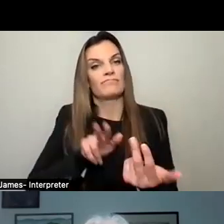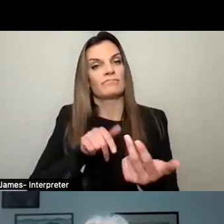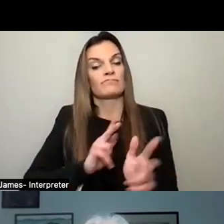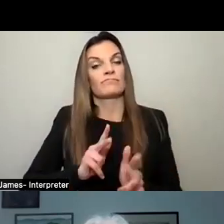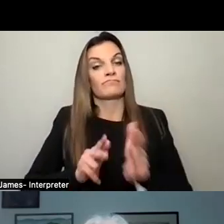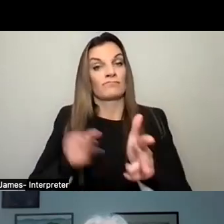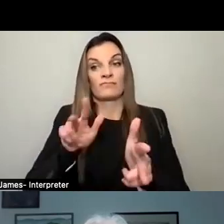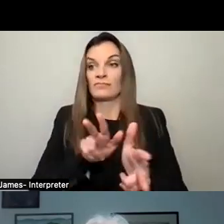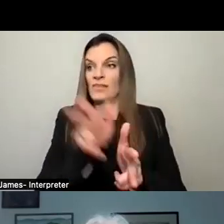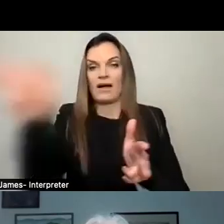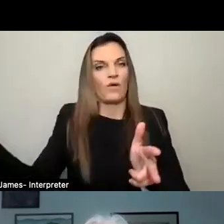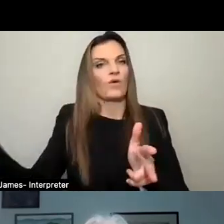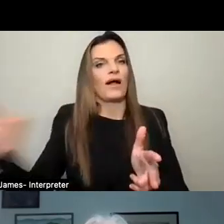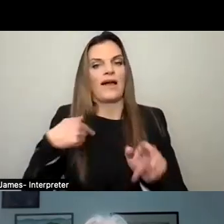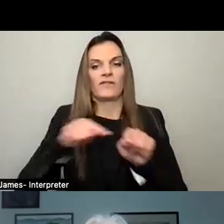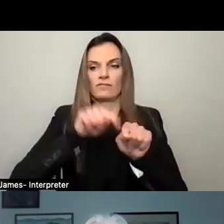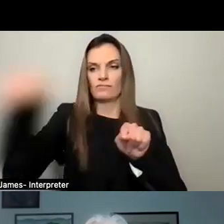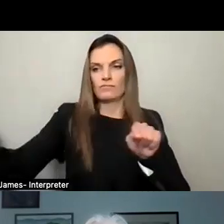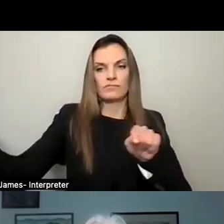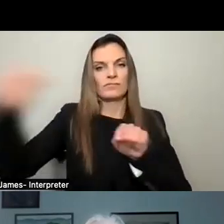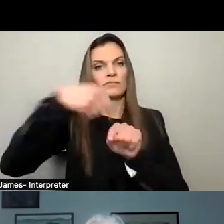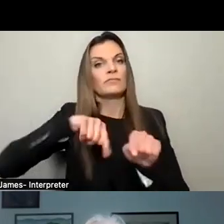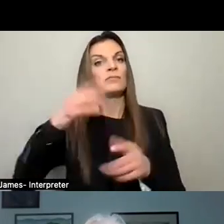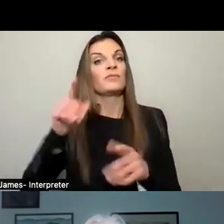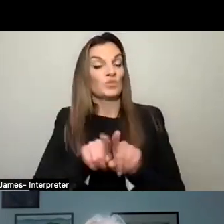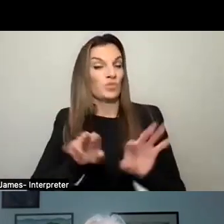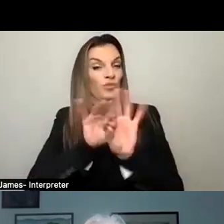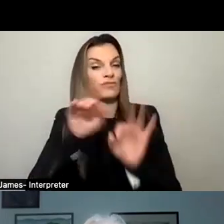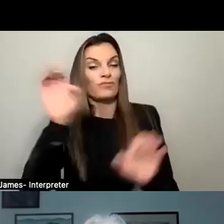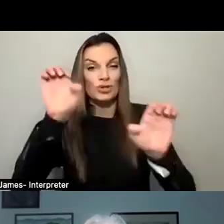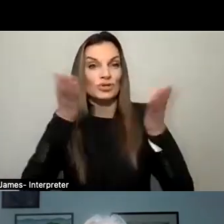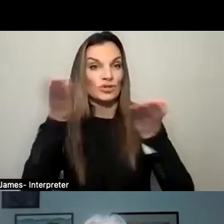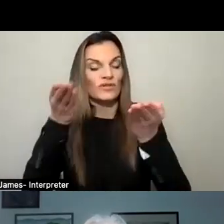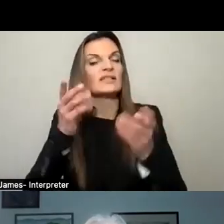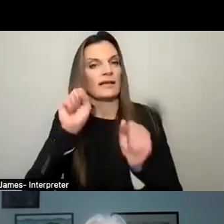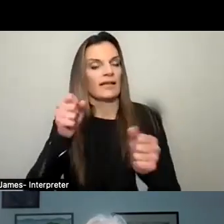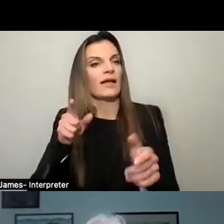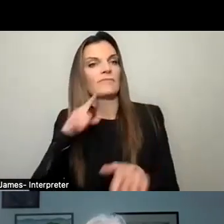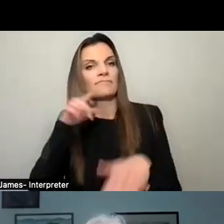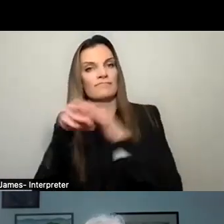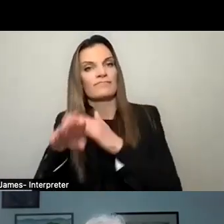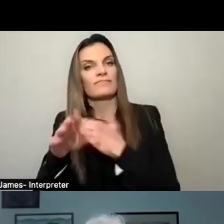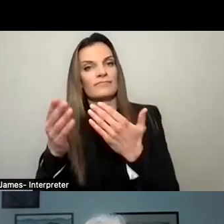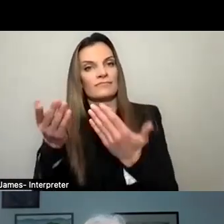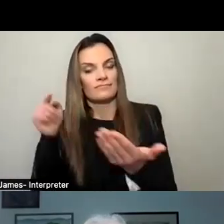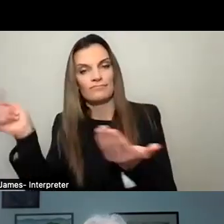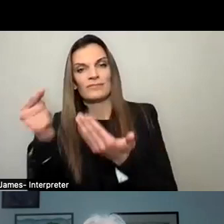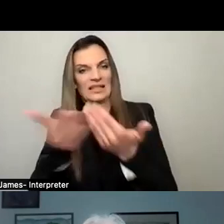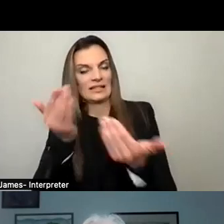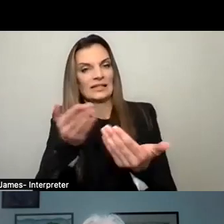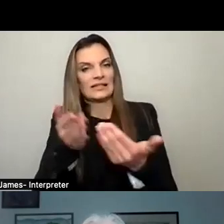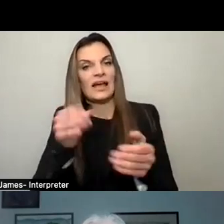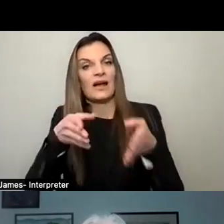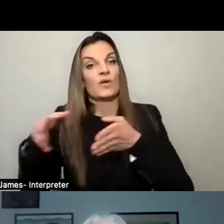emergency services. If anything happens on Lower Beekman. And it opens up the riverfront so that the